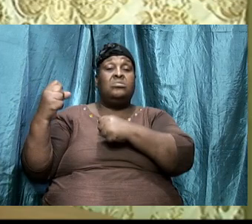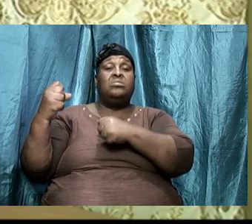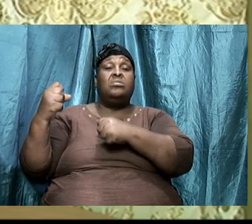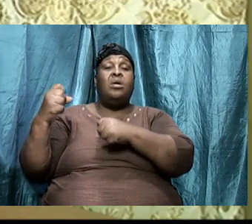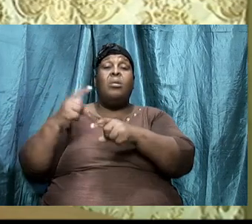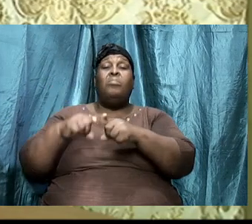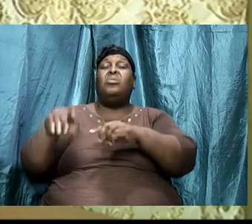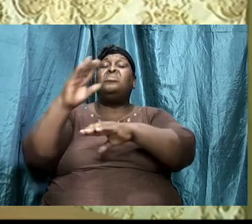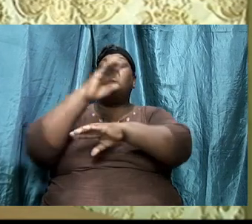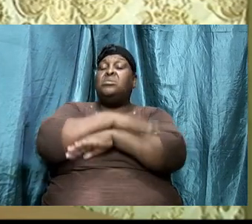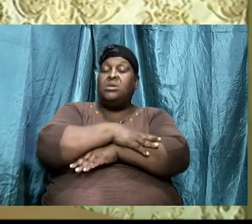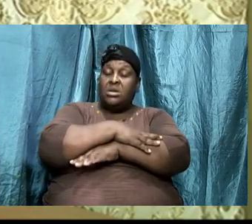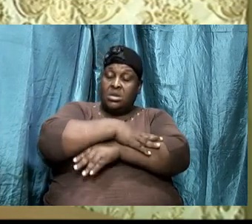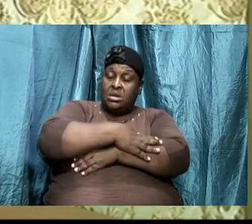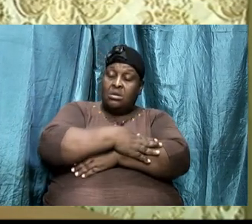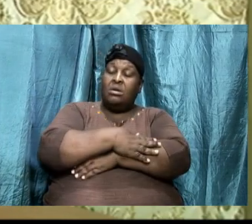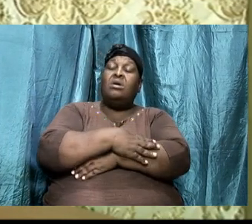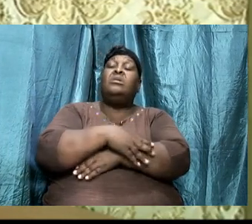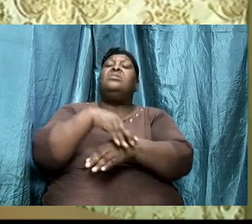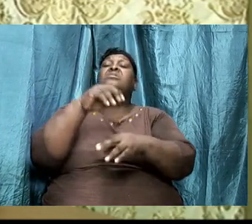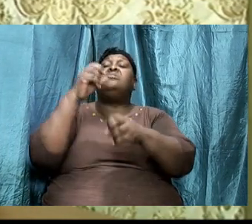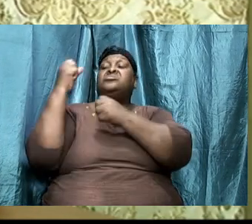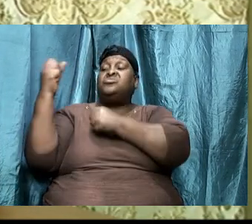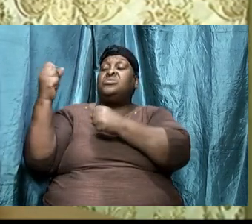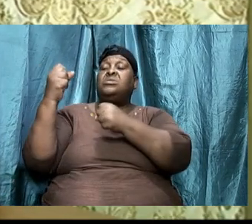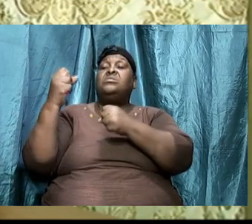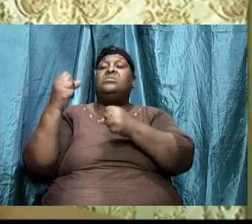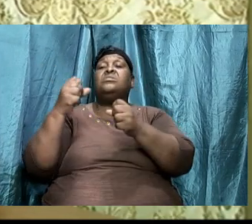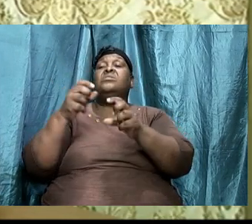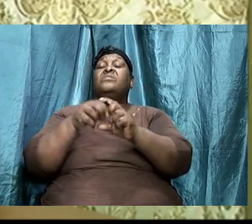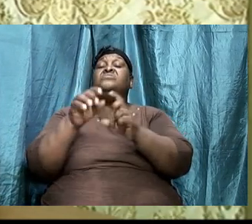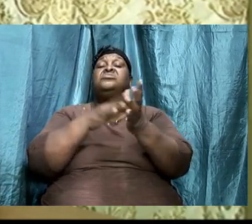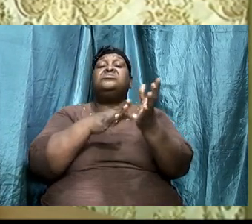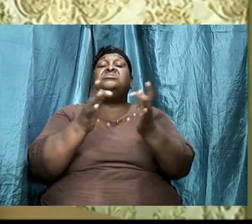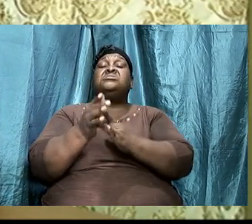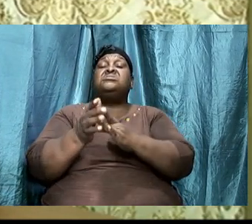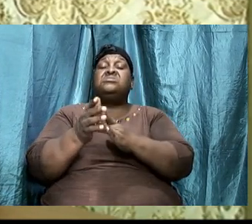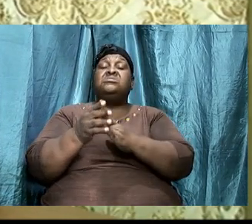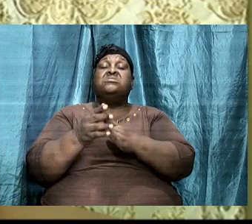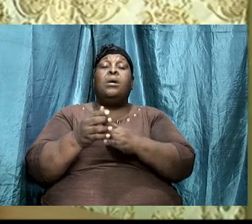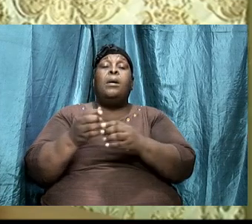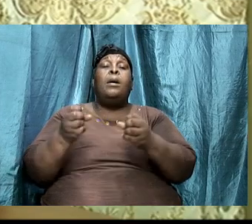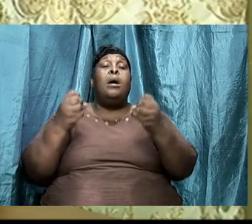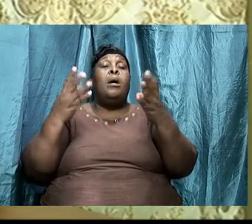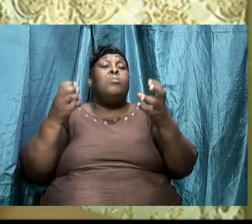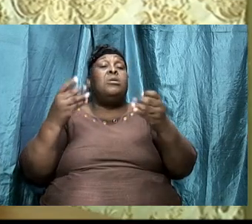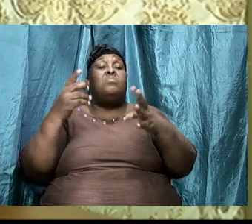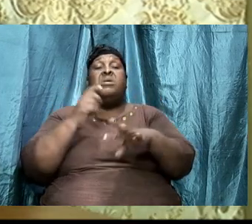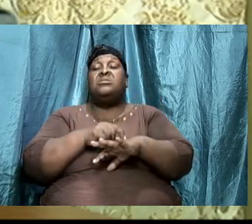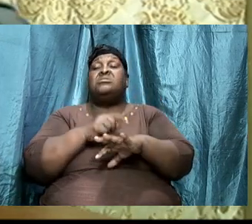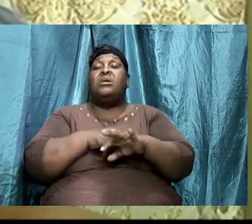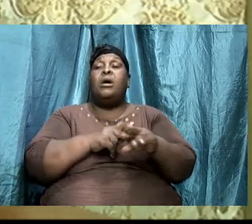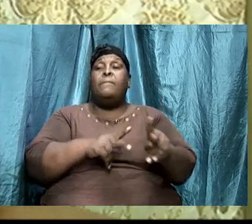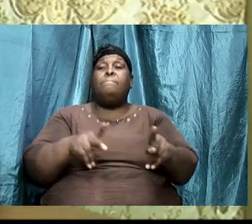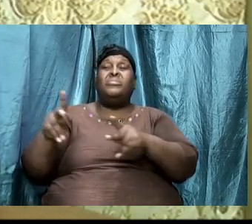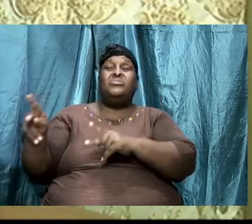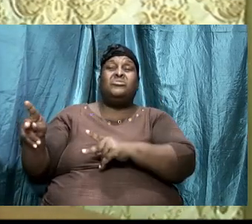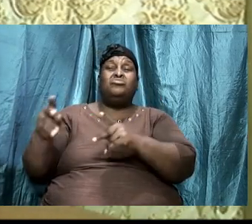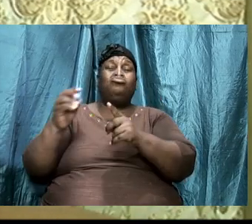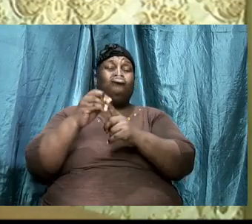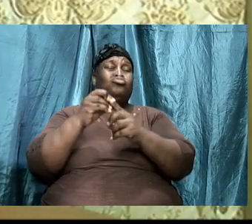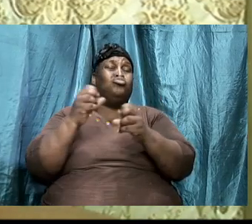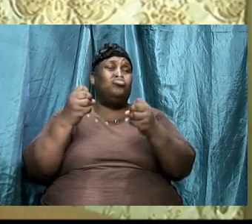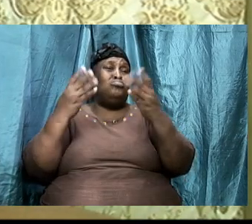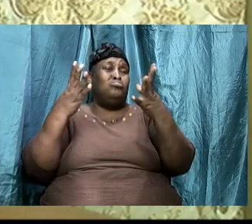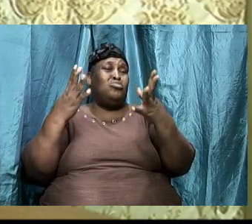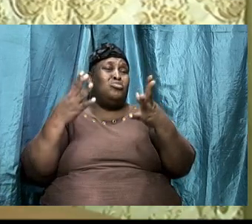often time we fail to recognize that we are putting too much of our effort in this